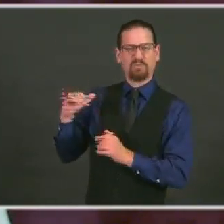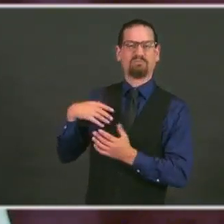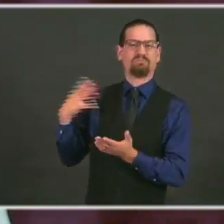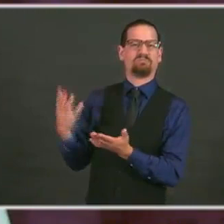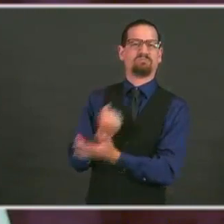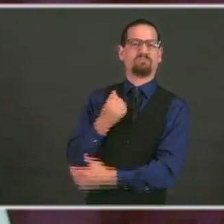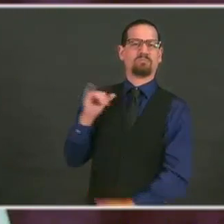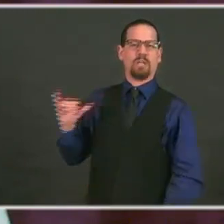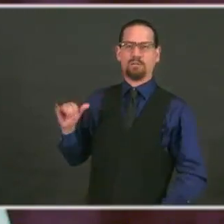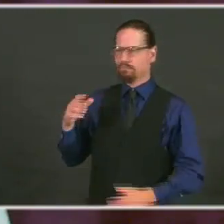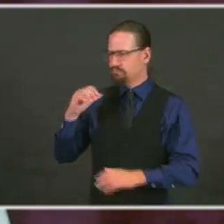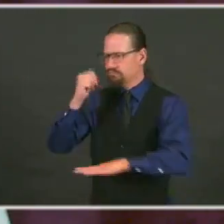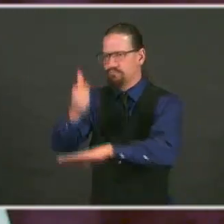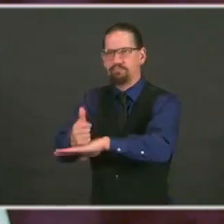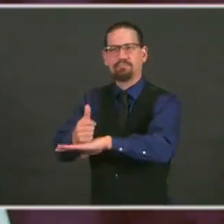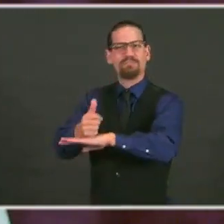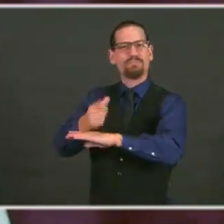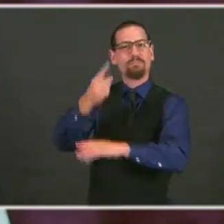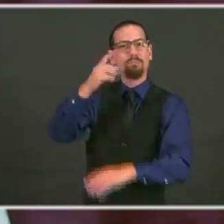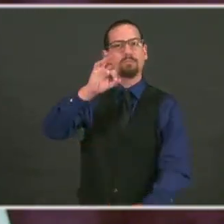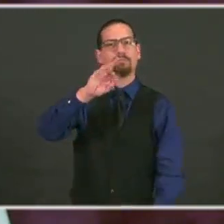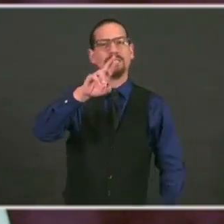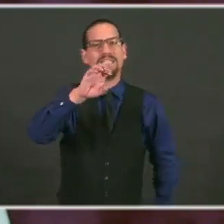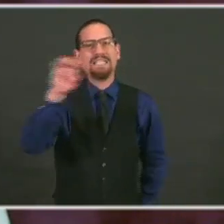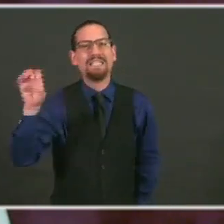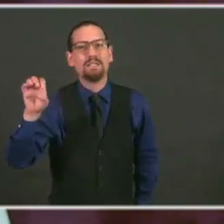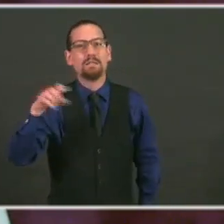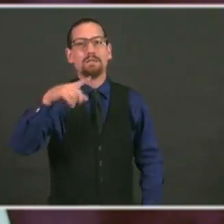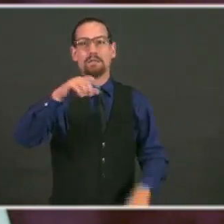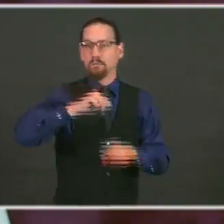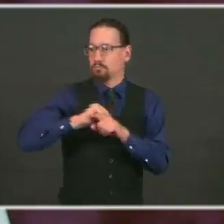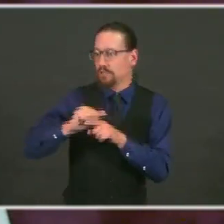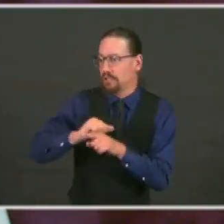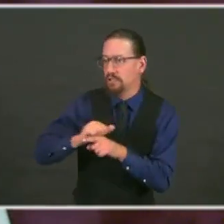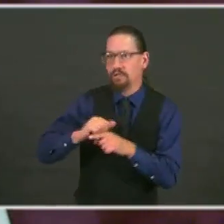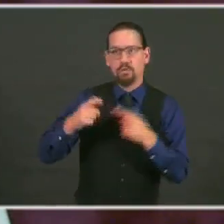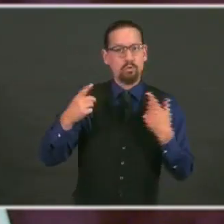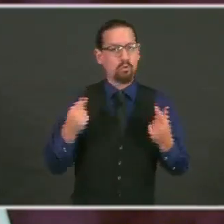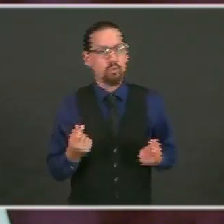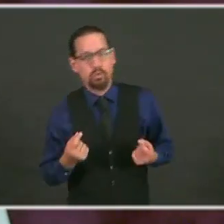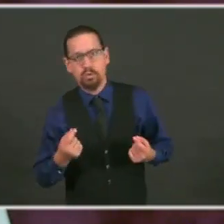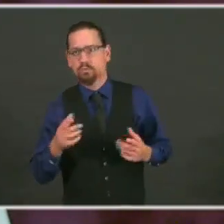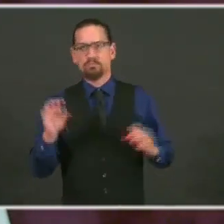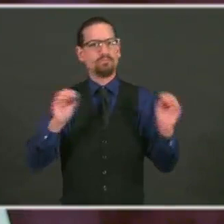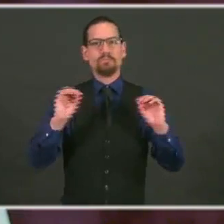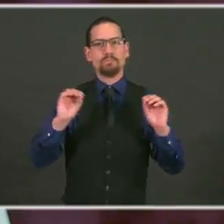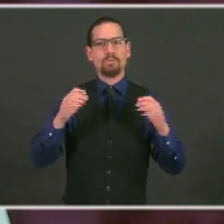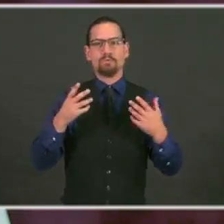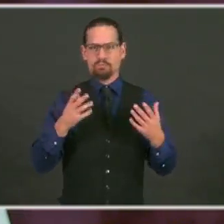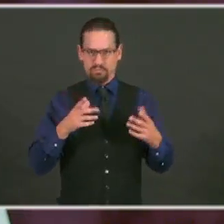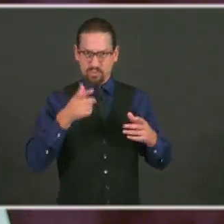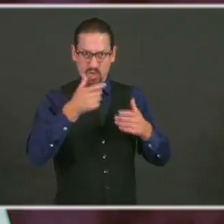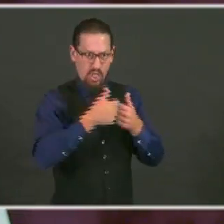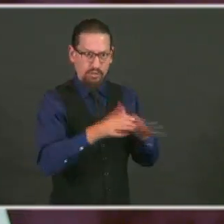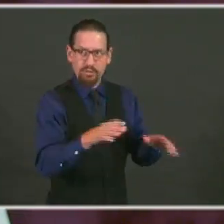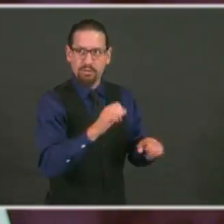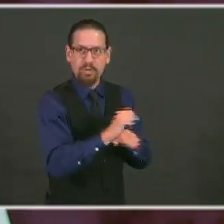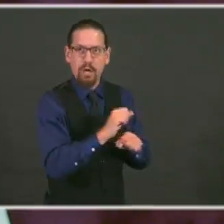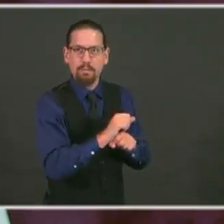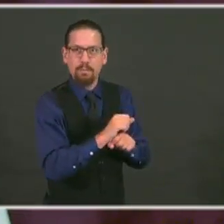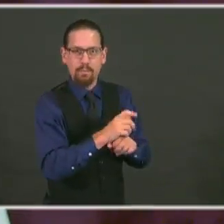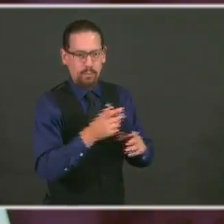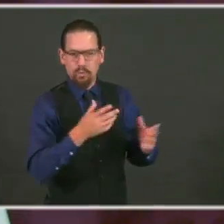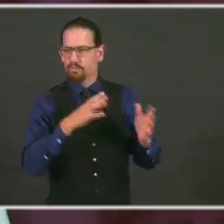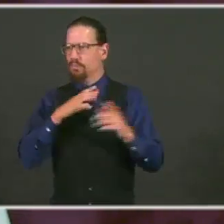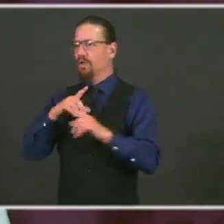to you. Also, if you need a hand with child care during the training, we're going to provide that. If you need a hand